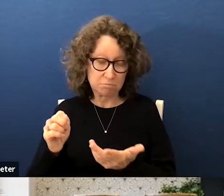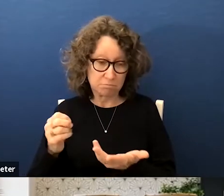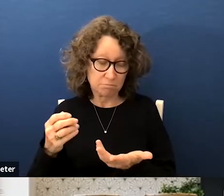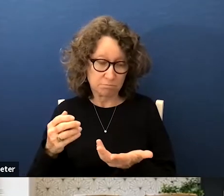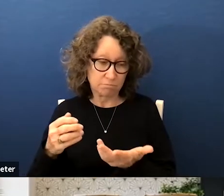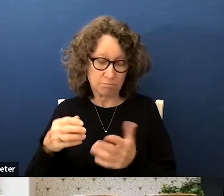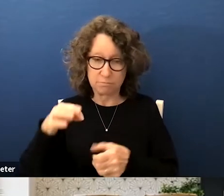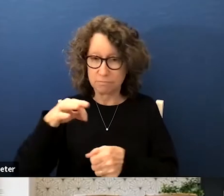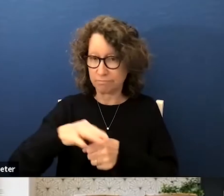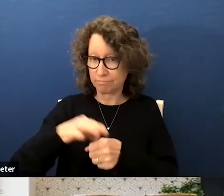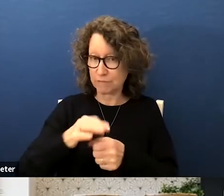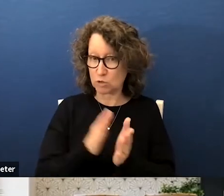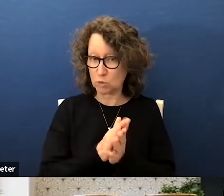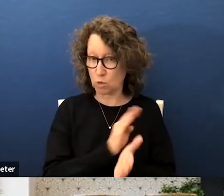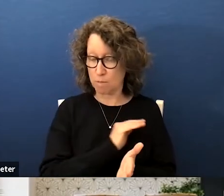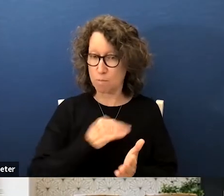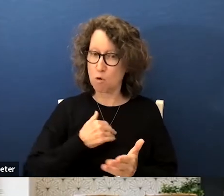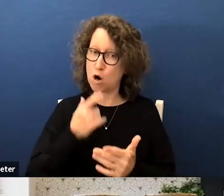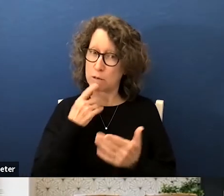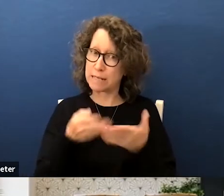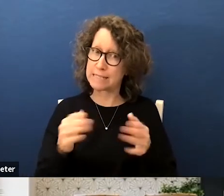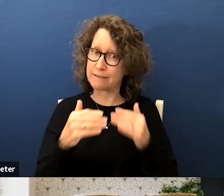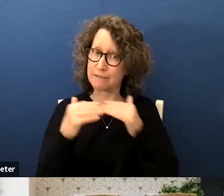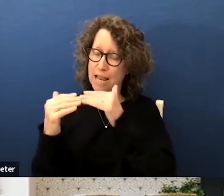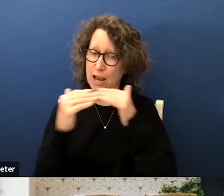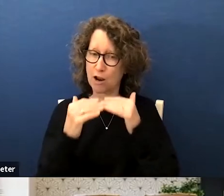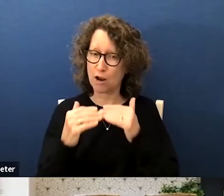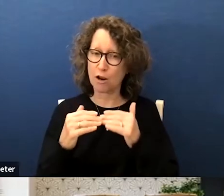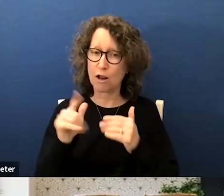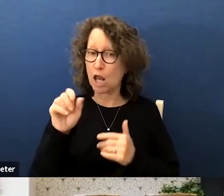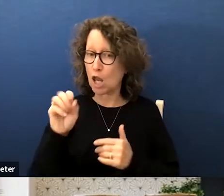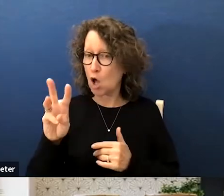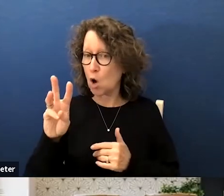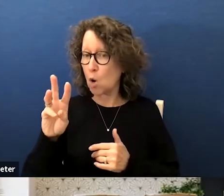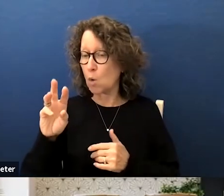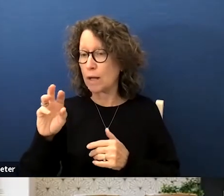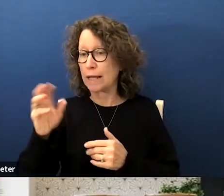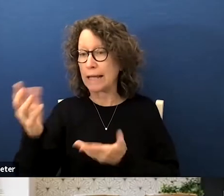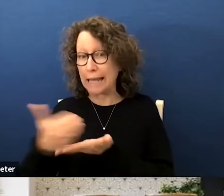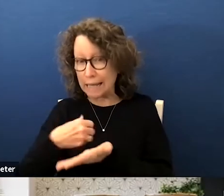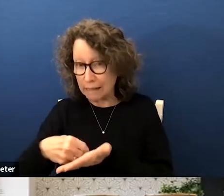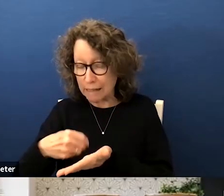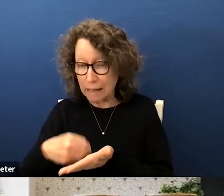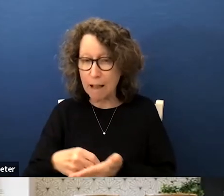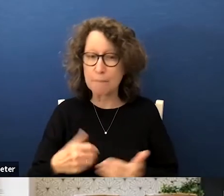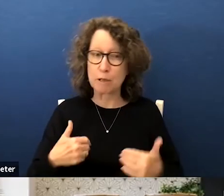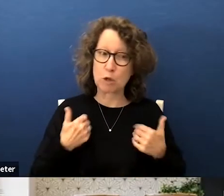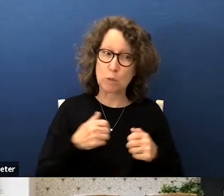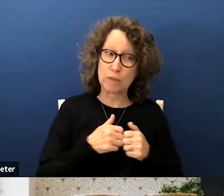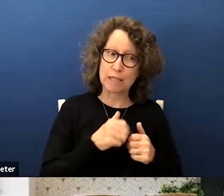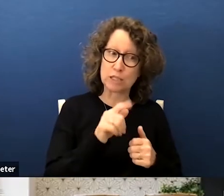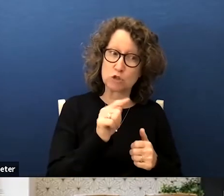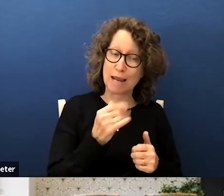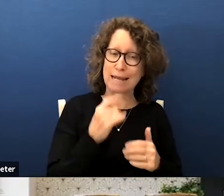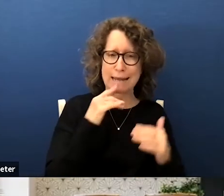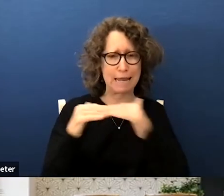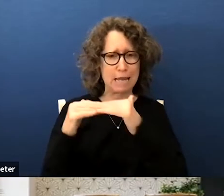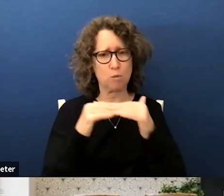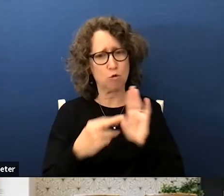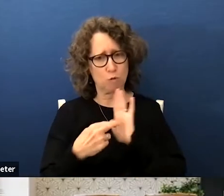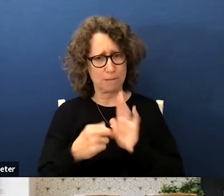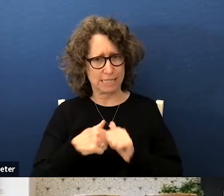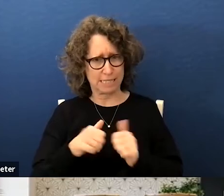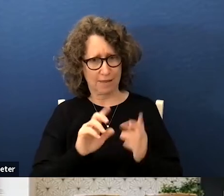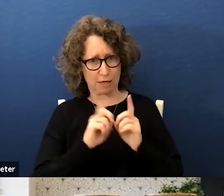for the protected classes which include low low-income land ex-families and youth ensuring they have equal representation in the district